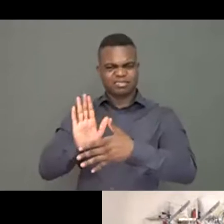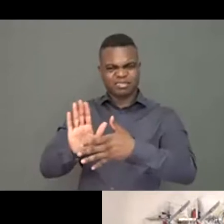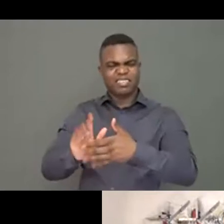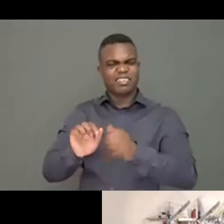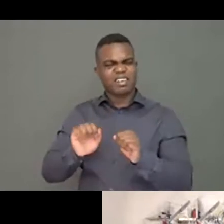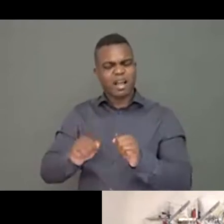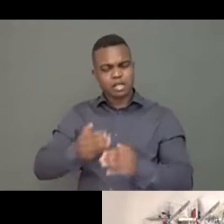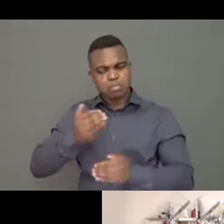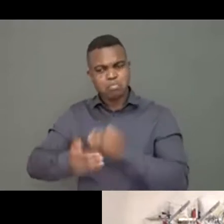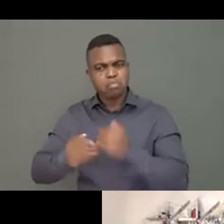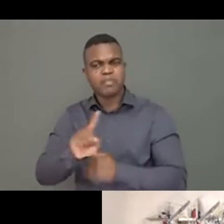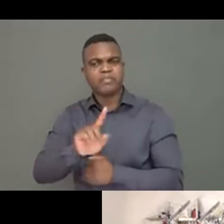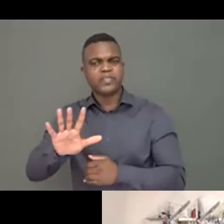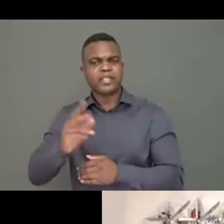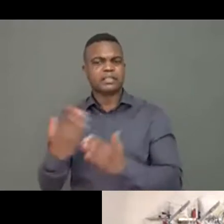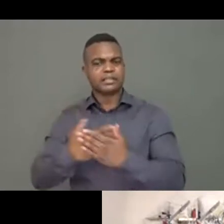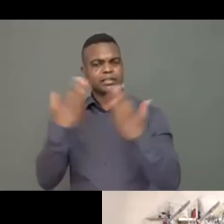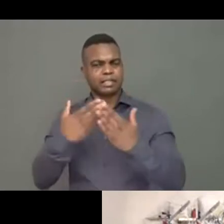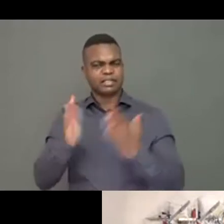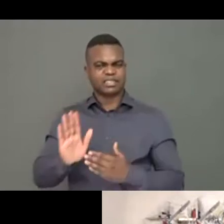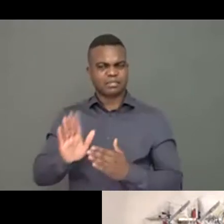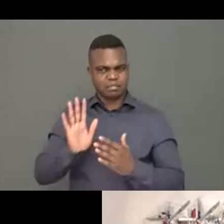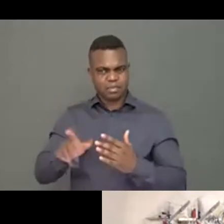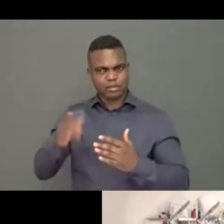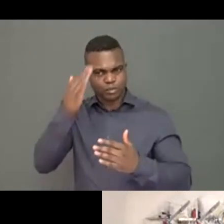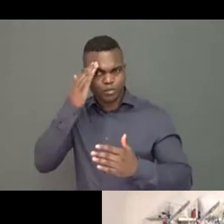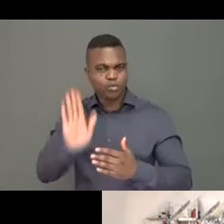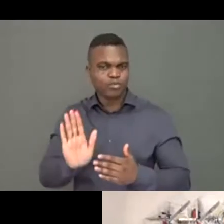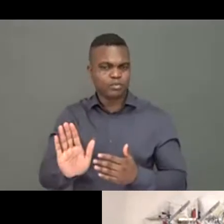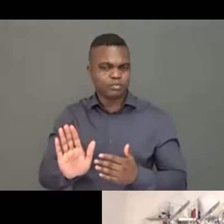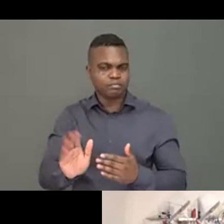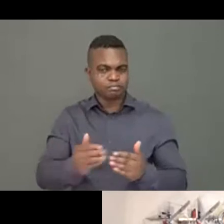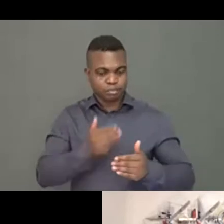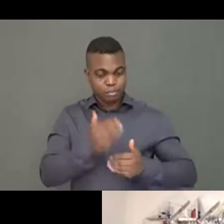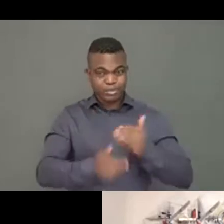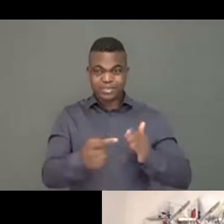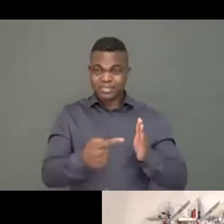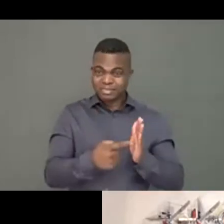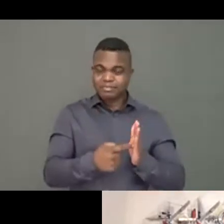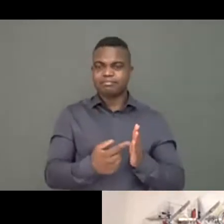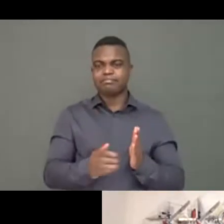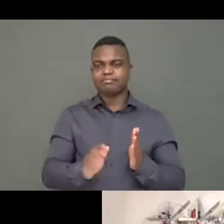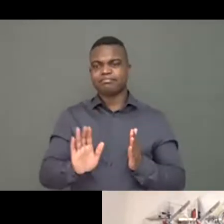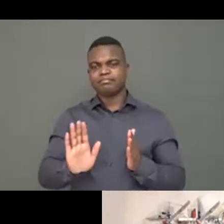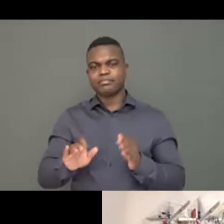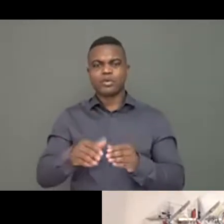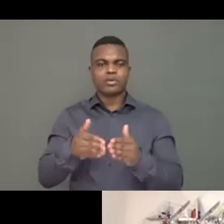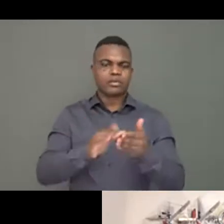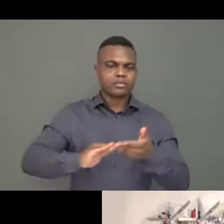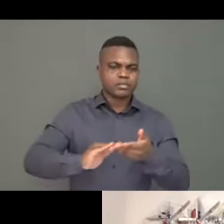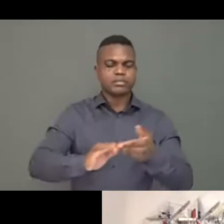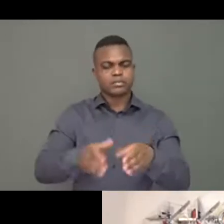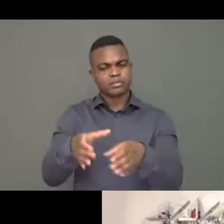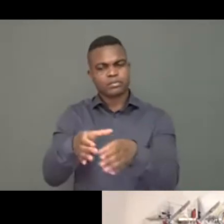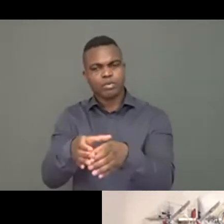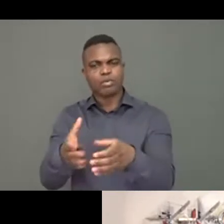time because they don't have a lot of documentation. The second element is that each of